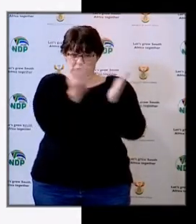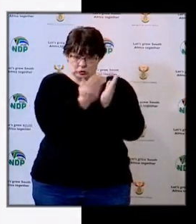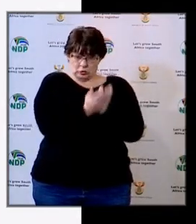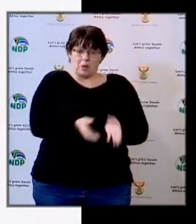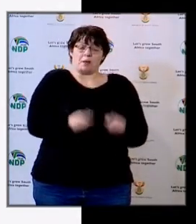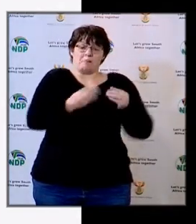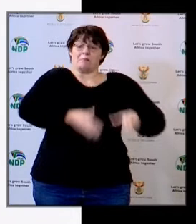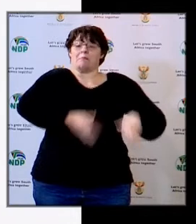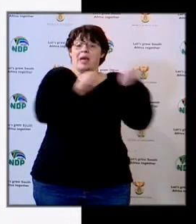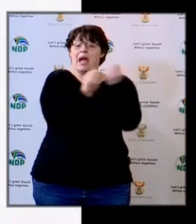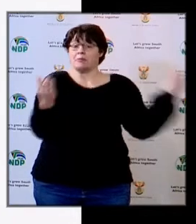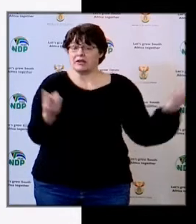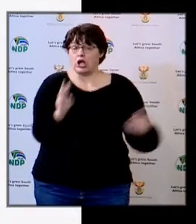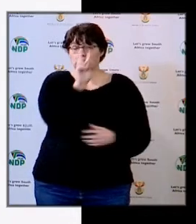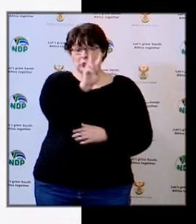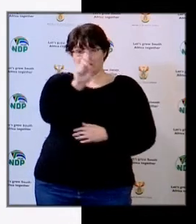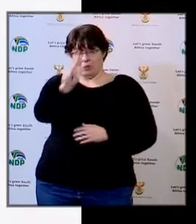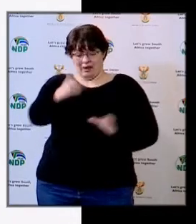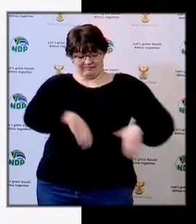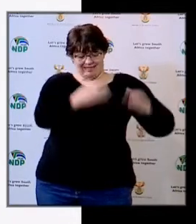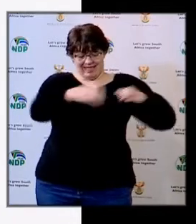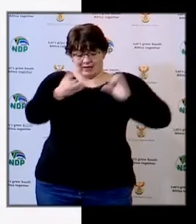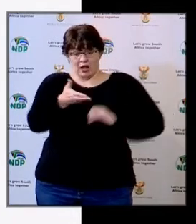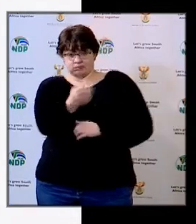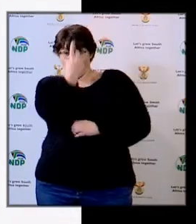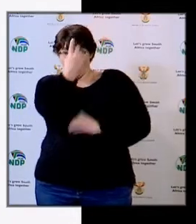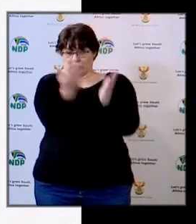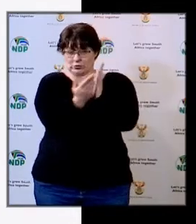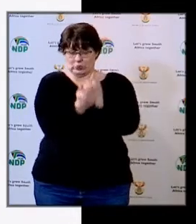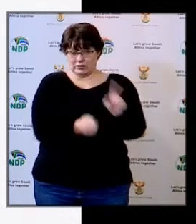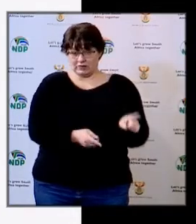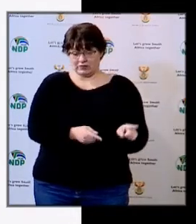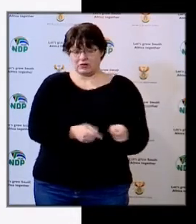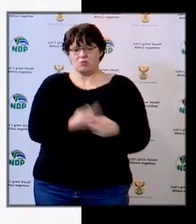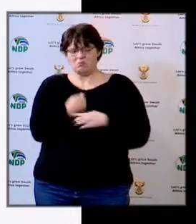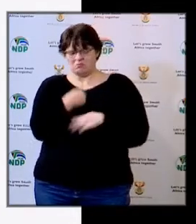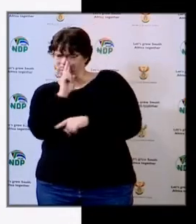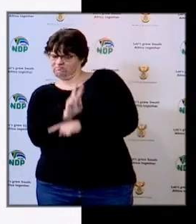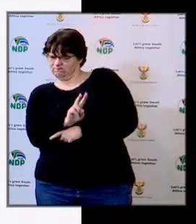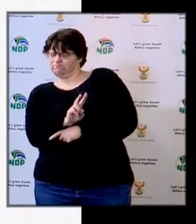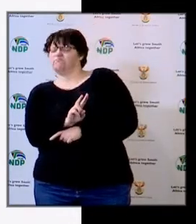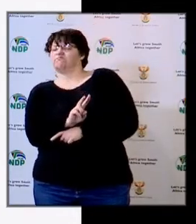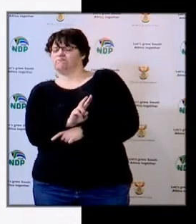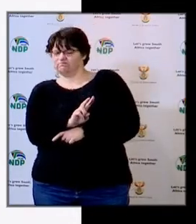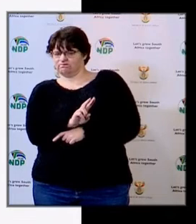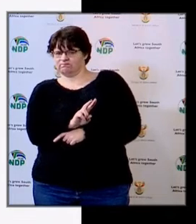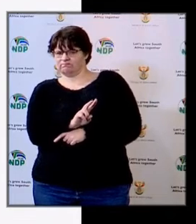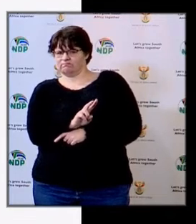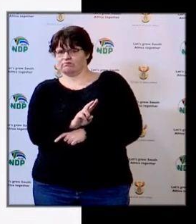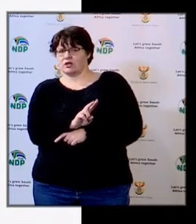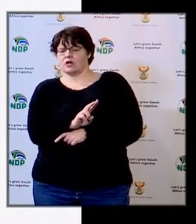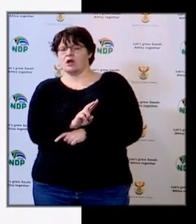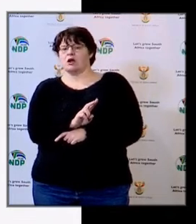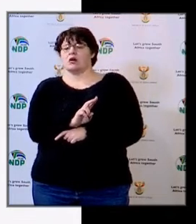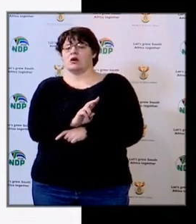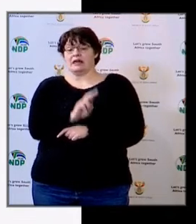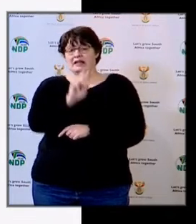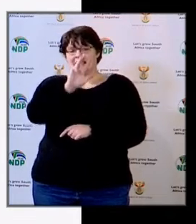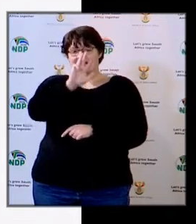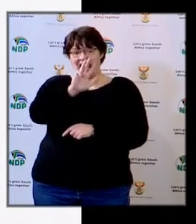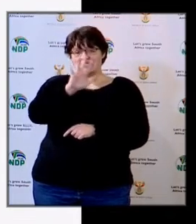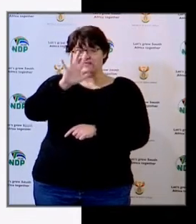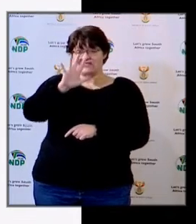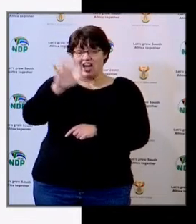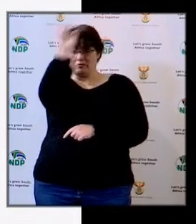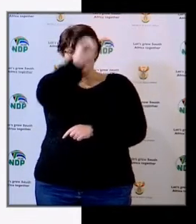tanks. So, indeed, our observation, by and large, is that we have well over 95